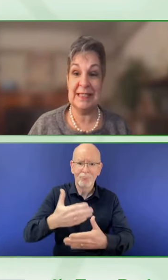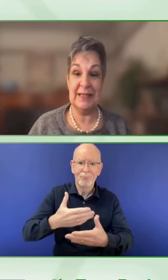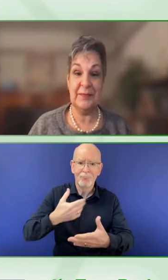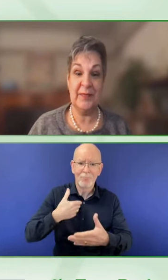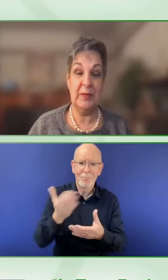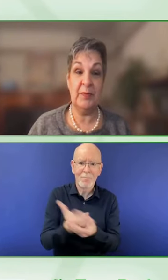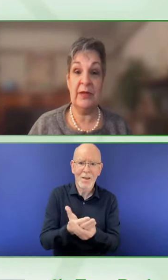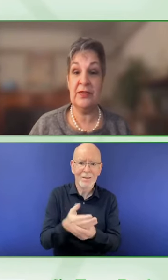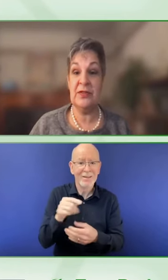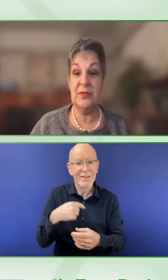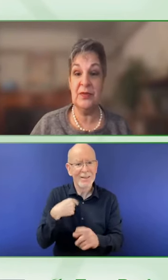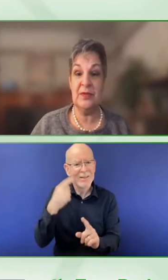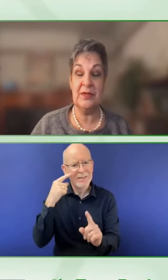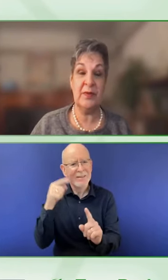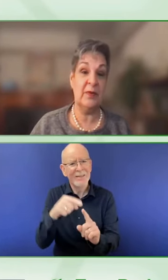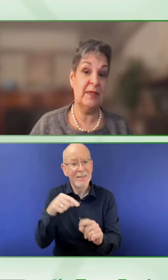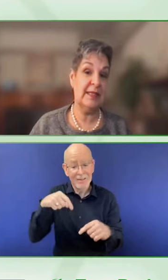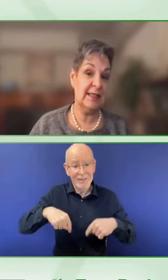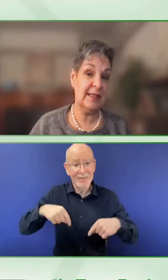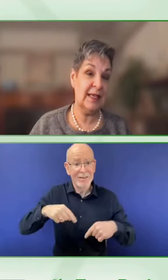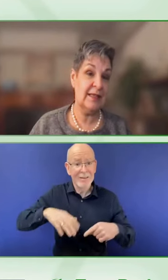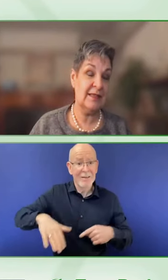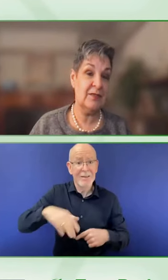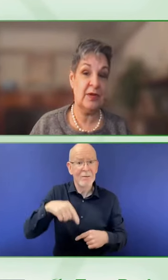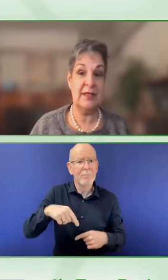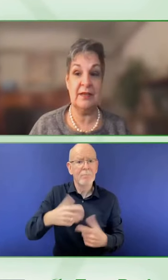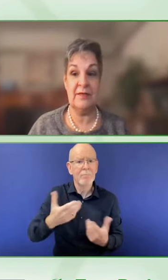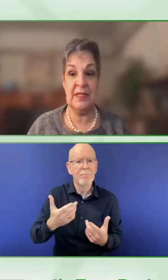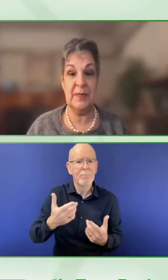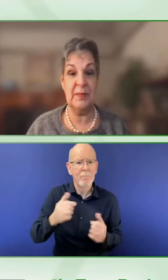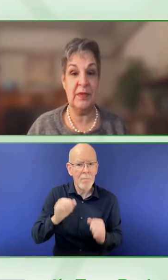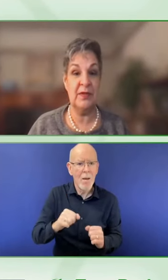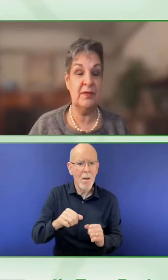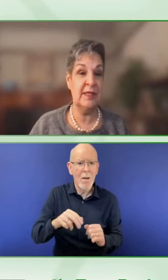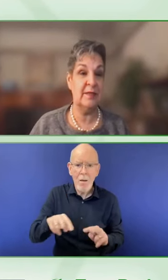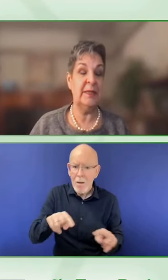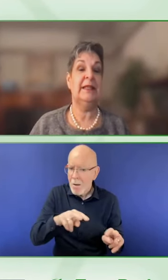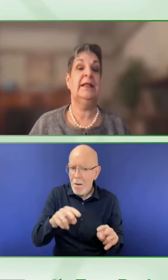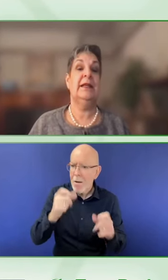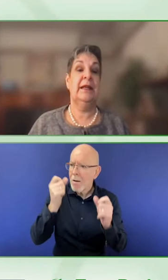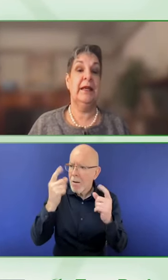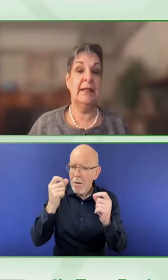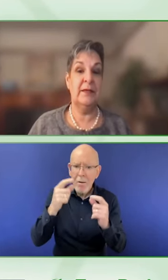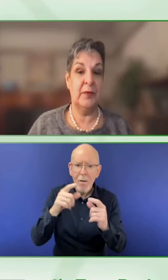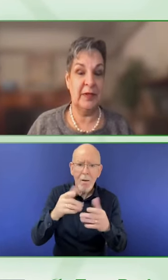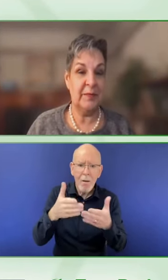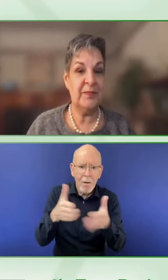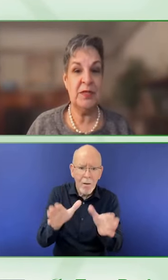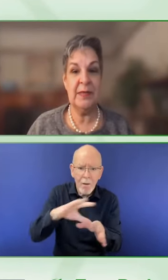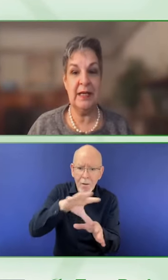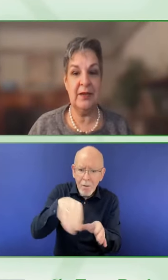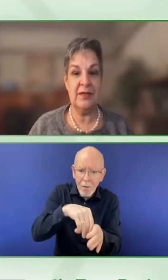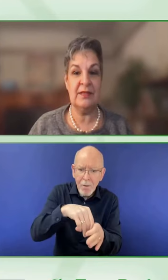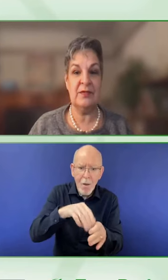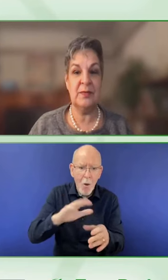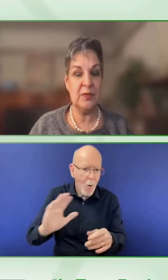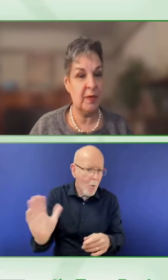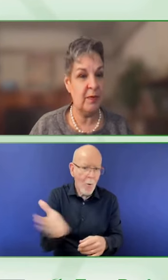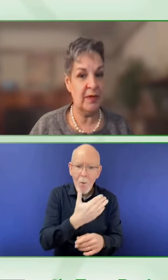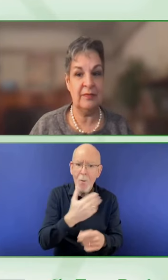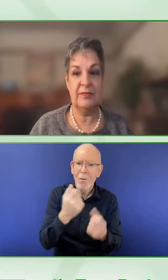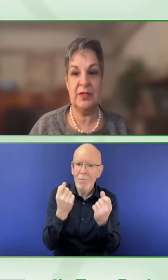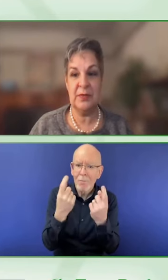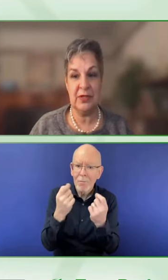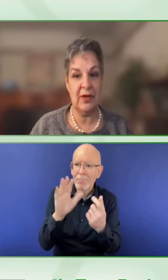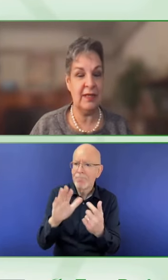started with testing. We bought the tools, we wrote the test cases, tried to convince people to use them, and it didn't work. Too many errors, too